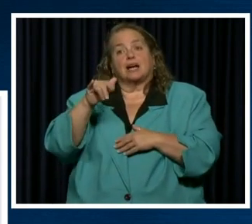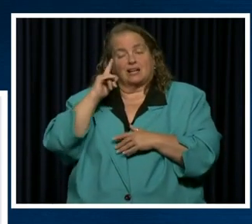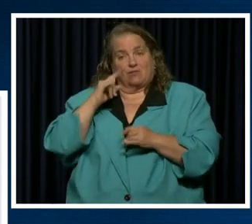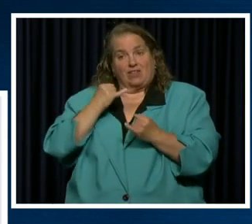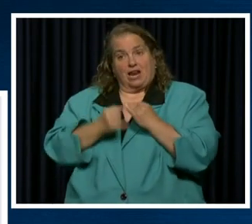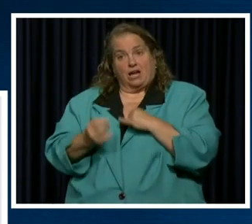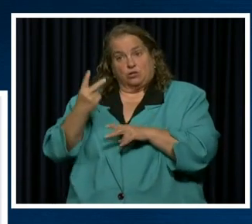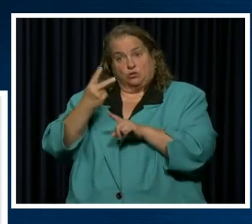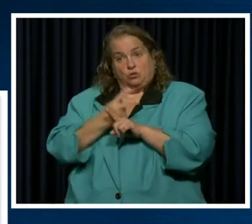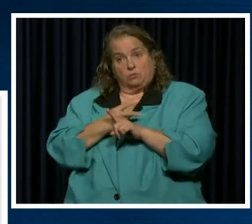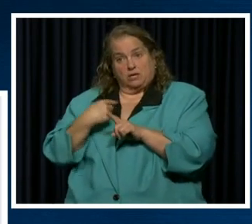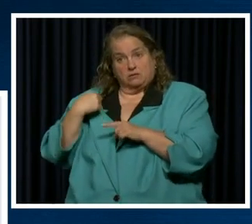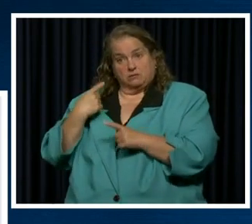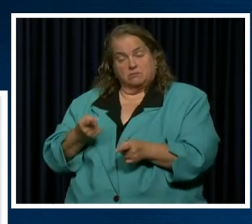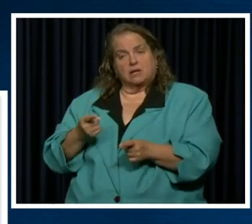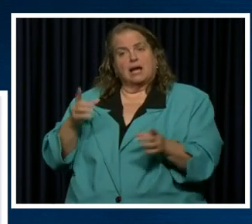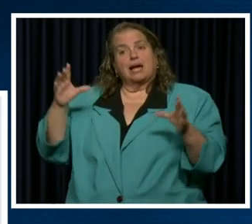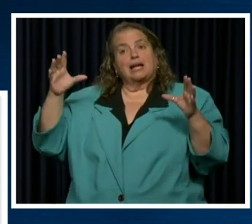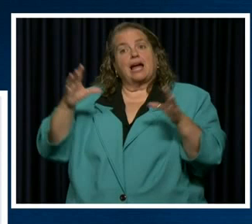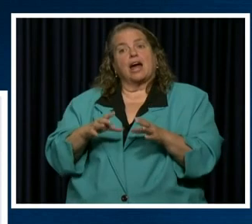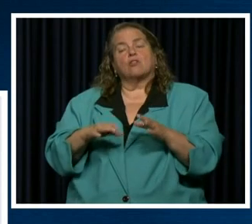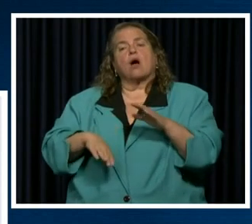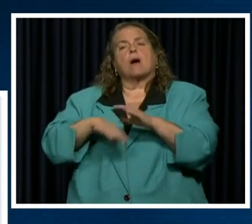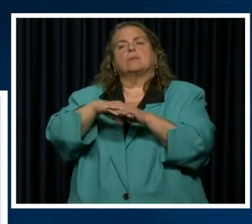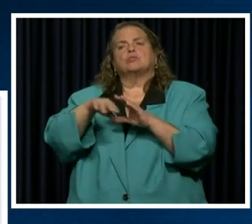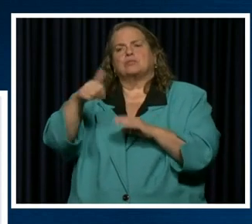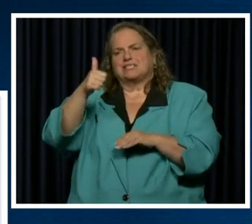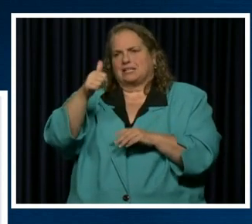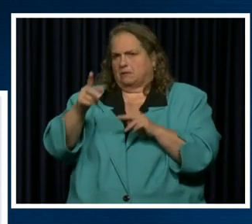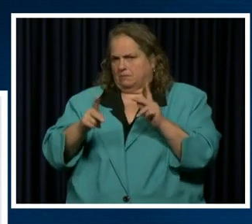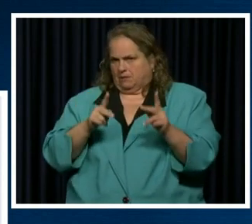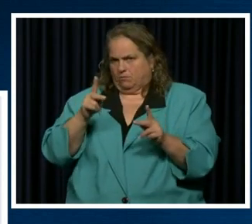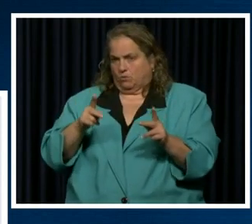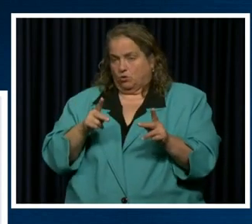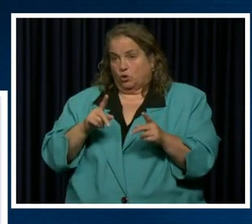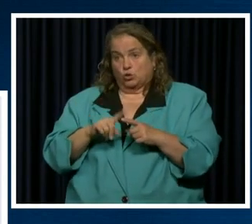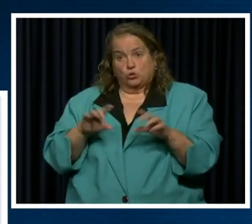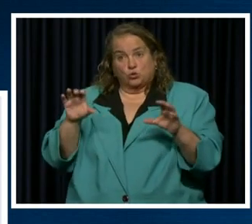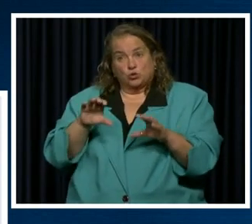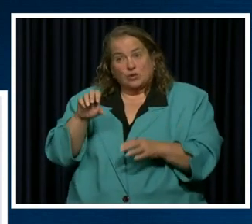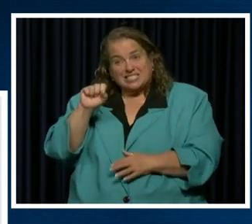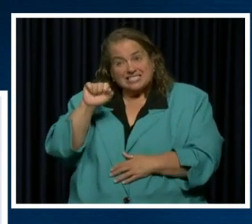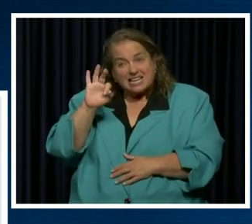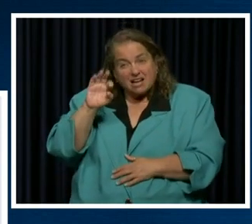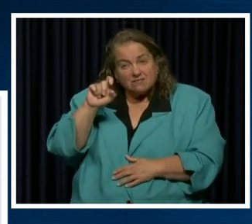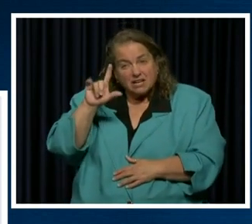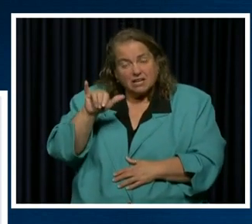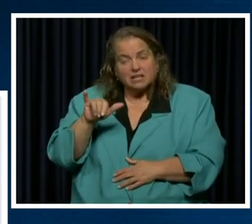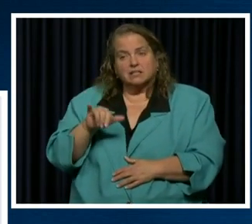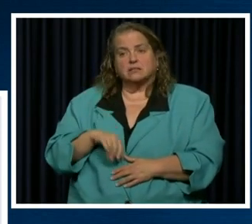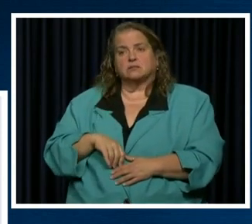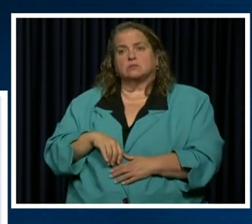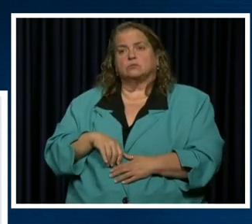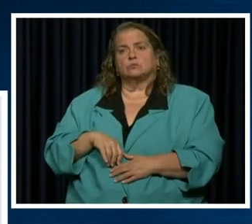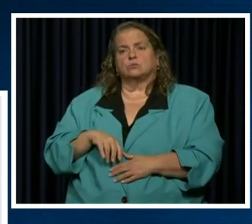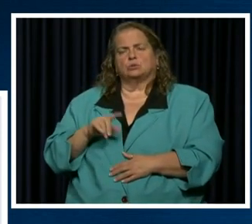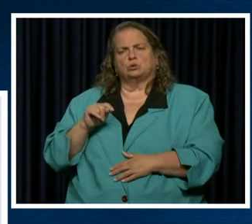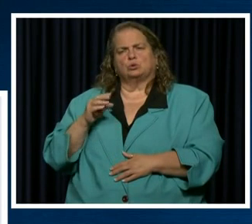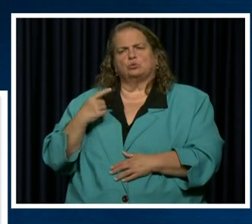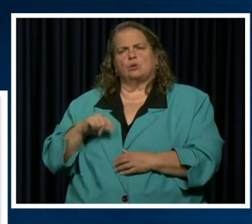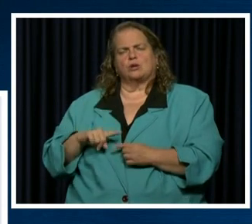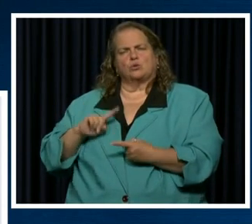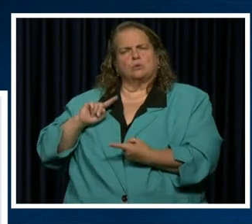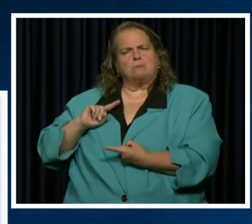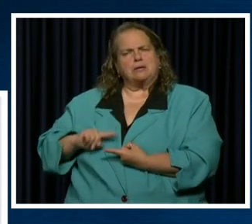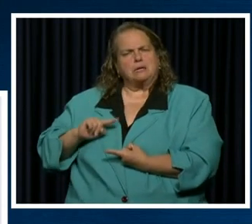months or so gatherings of up to 10 people in order to do this safely, in order to minimize the risk of infection